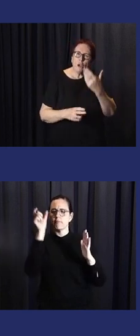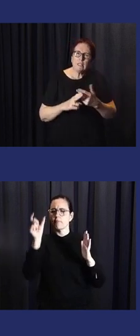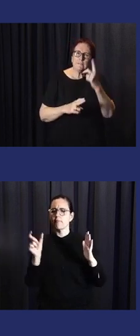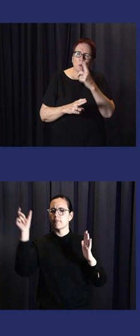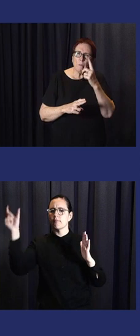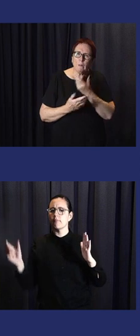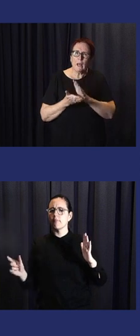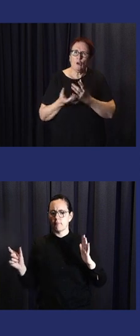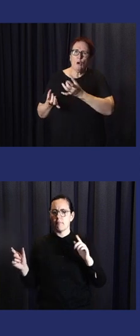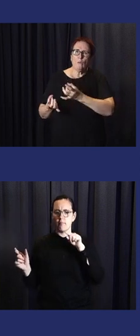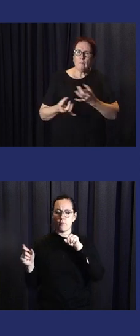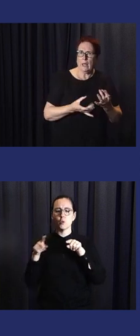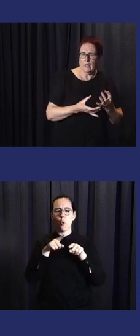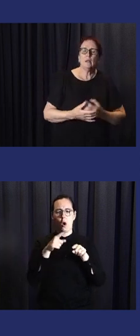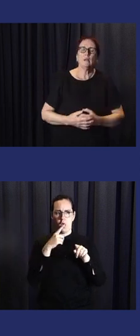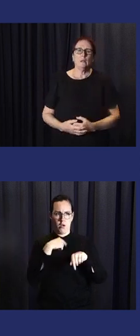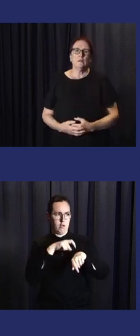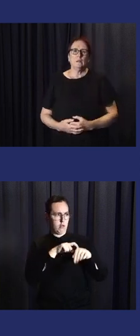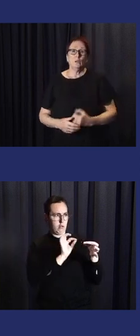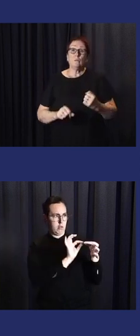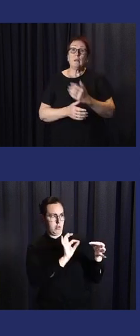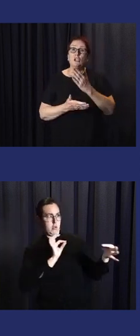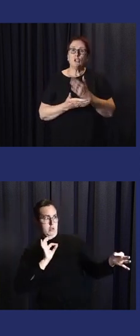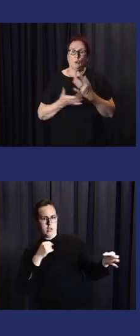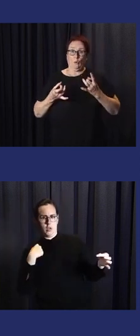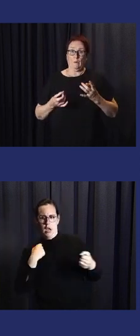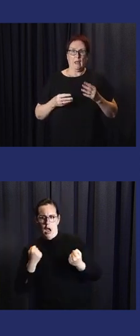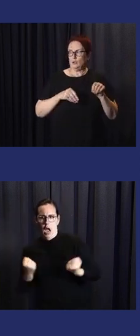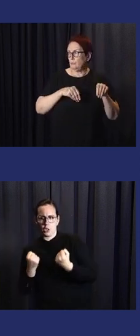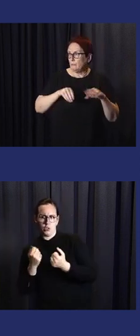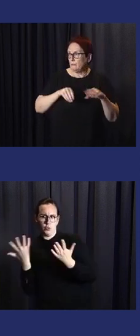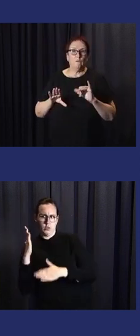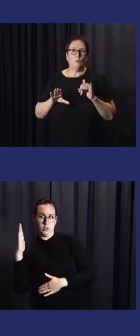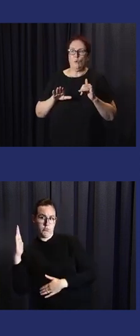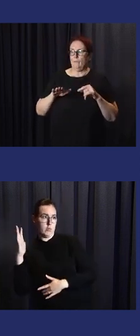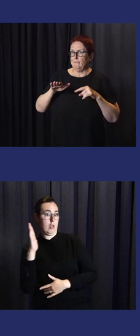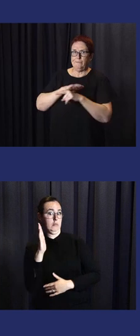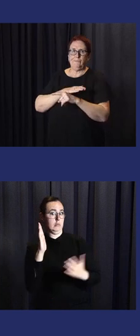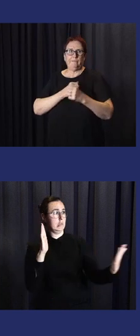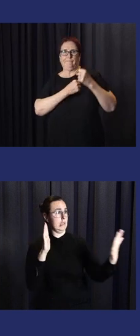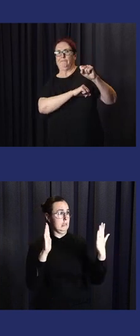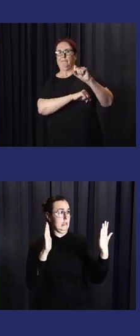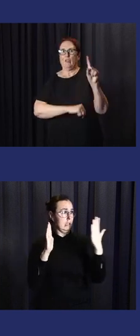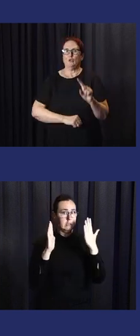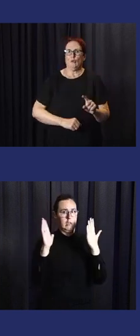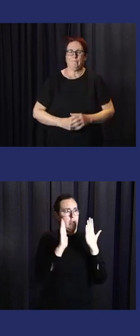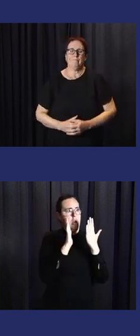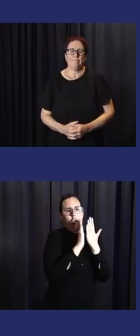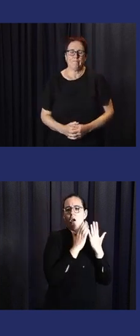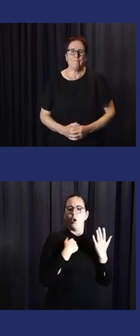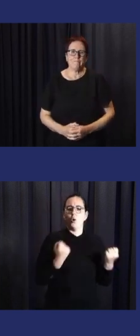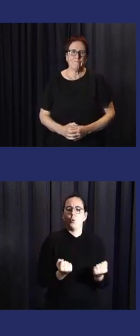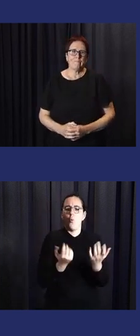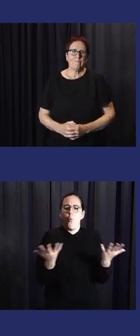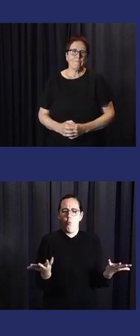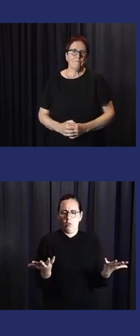orientation or guidance for the people as well as the different sectors, what they should do in